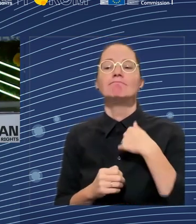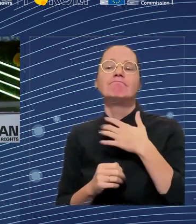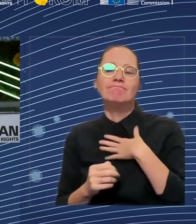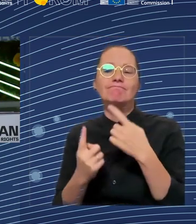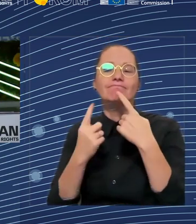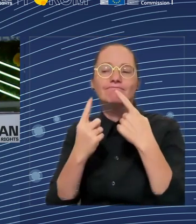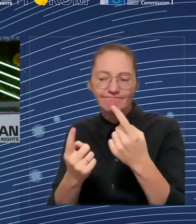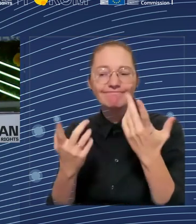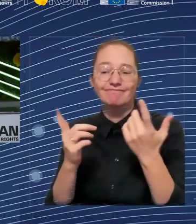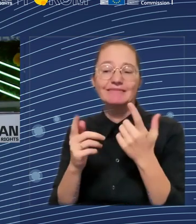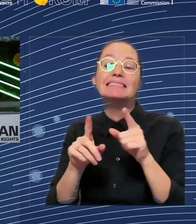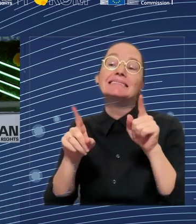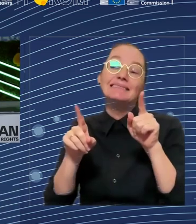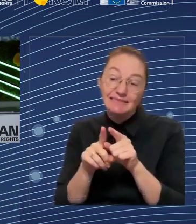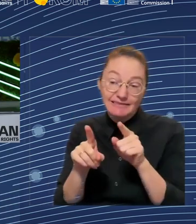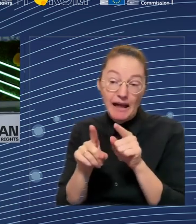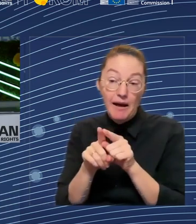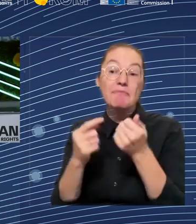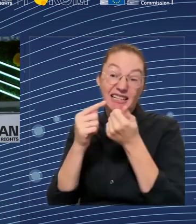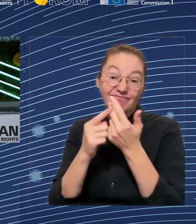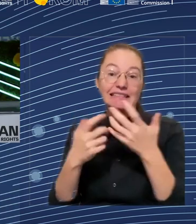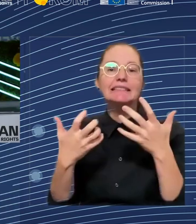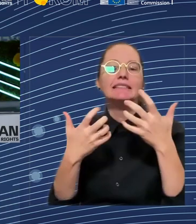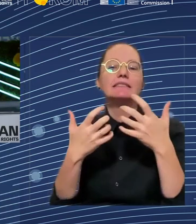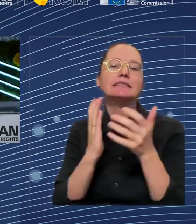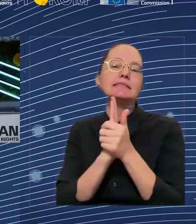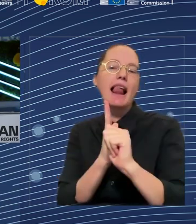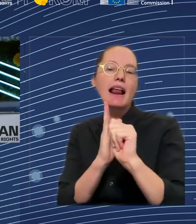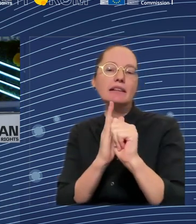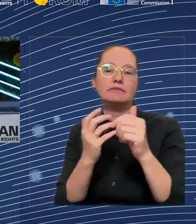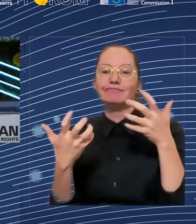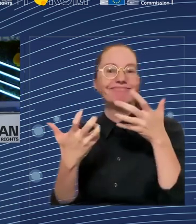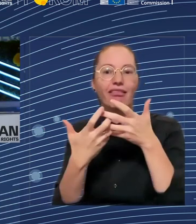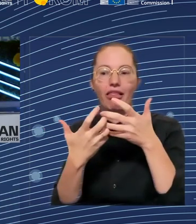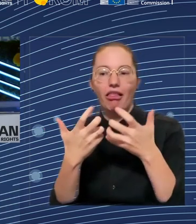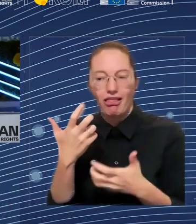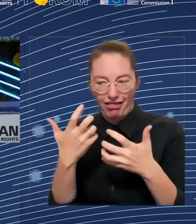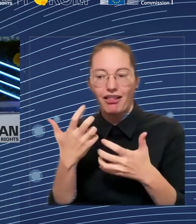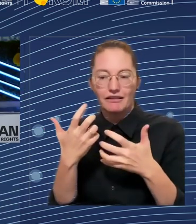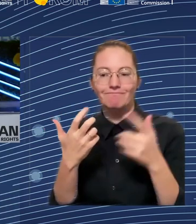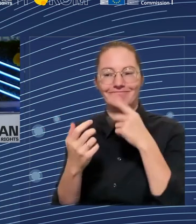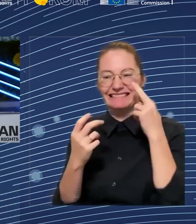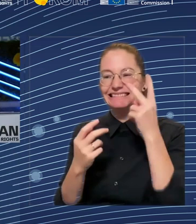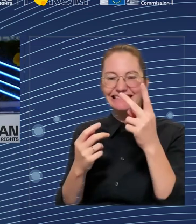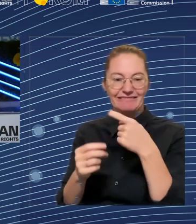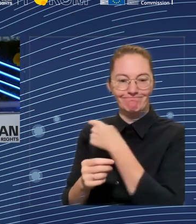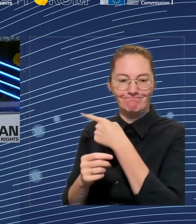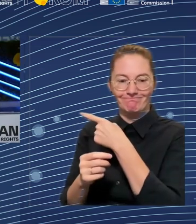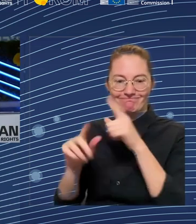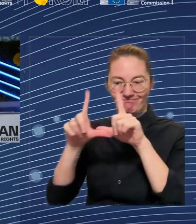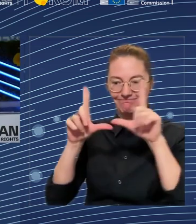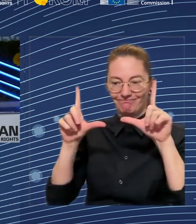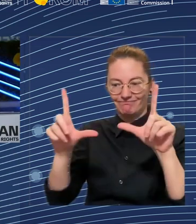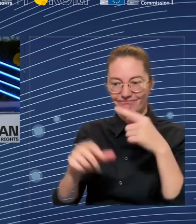Skills Agenda. It has 12 flagship actions. I cannot mention them all. One I find particularly important, but they are all important, is the